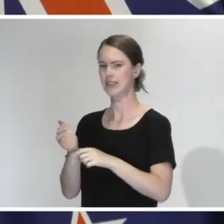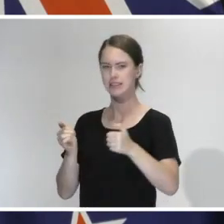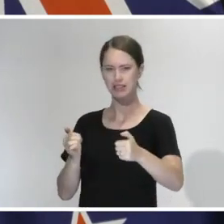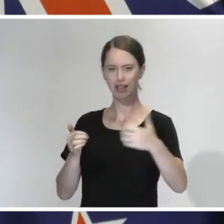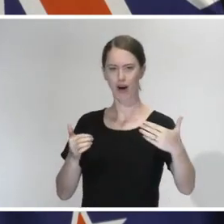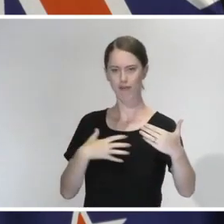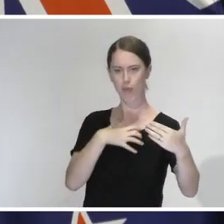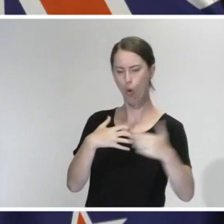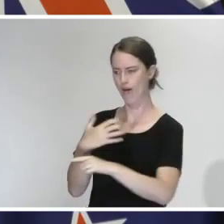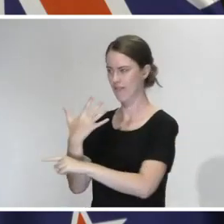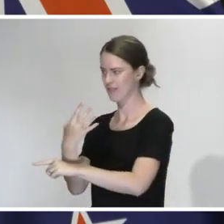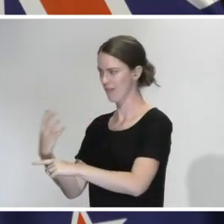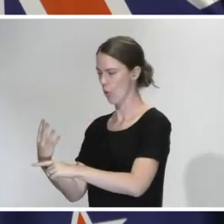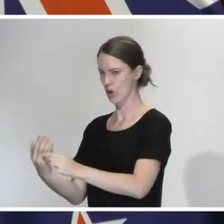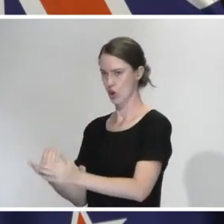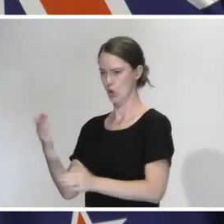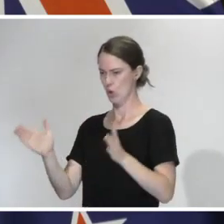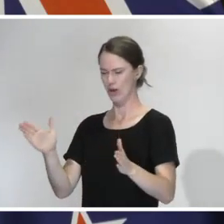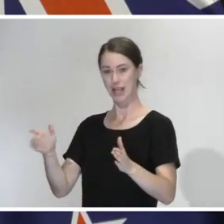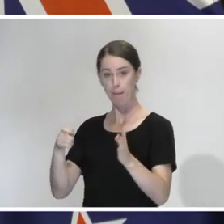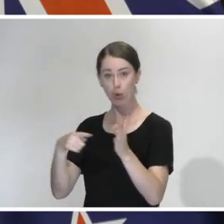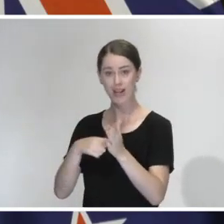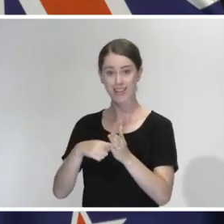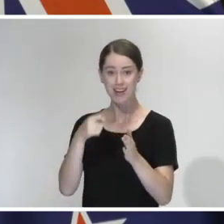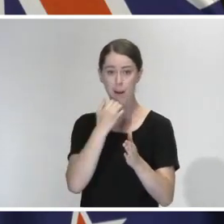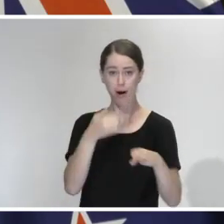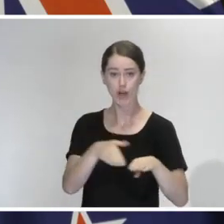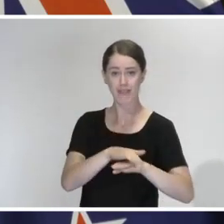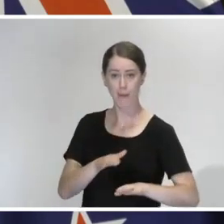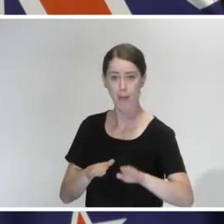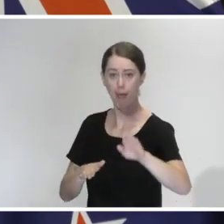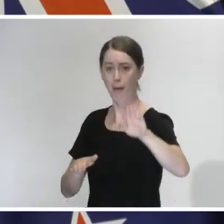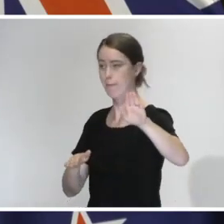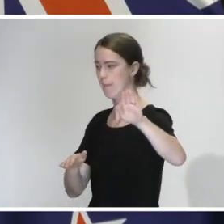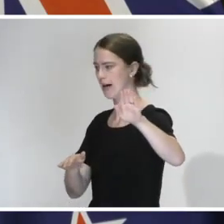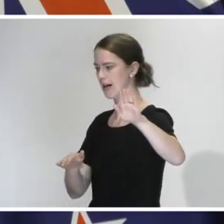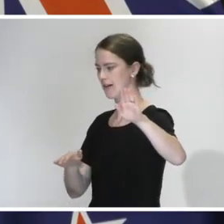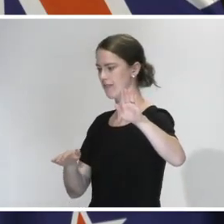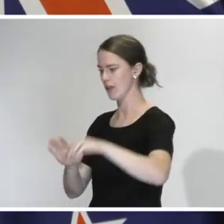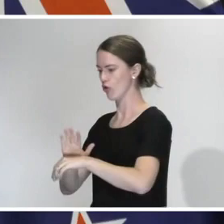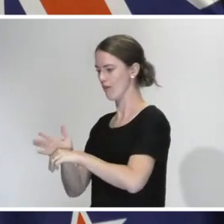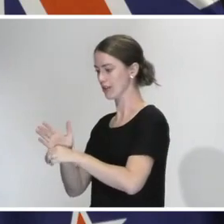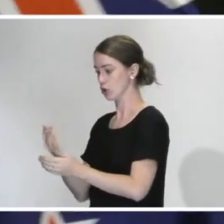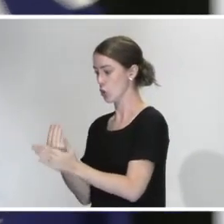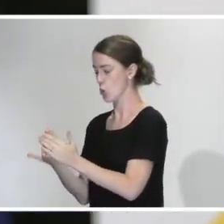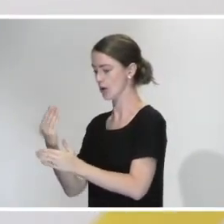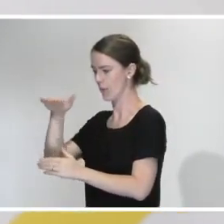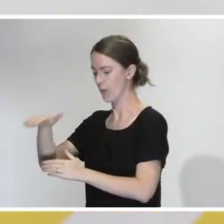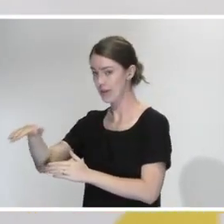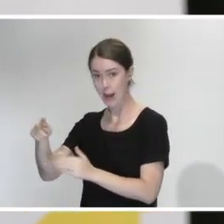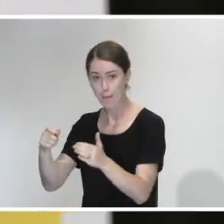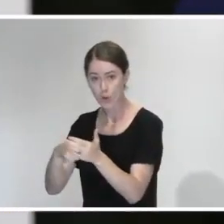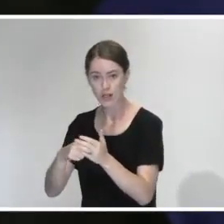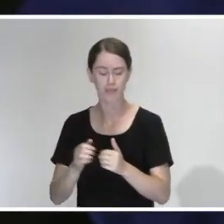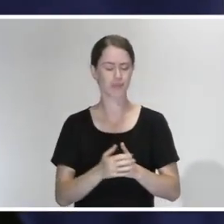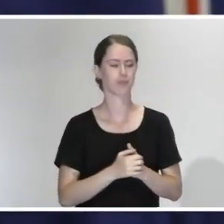if I'm right. Is this significant, and can you expect that to maintain through the flattening of the curve? Dr Bloomfield. Well, I think the